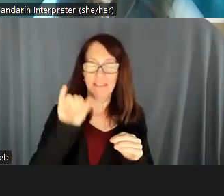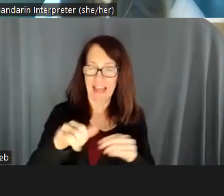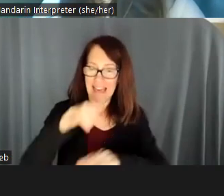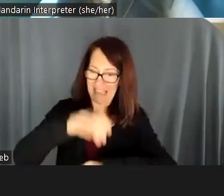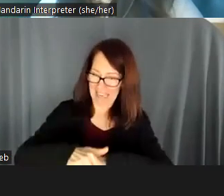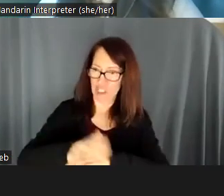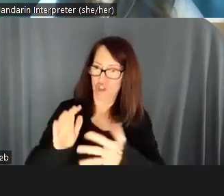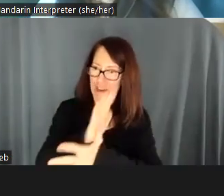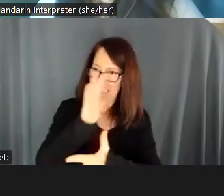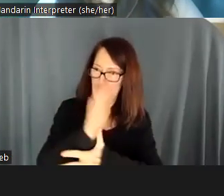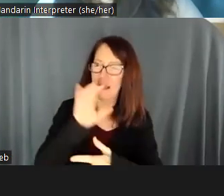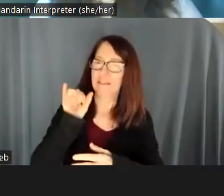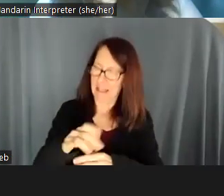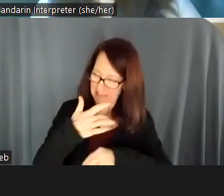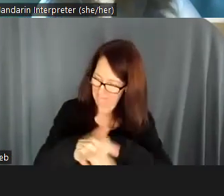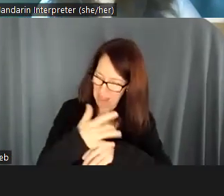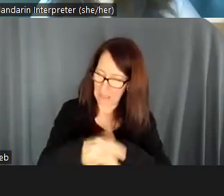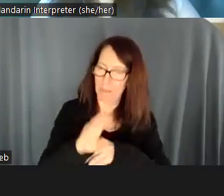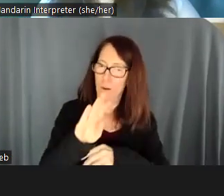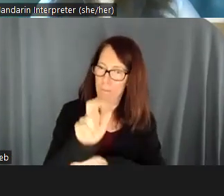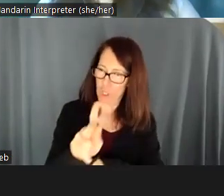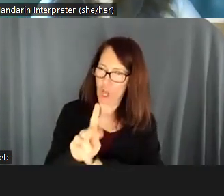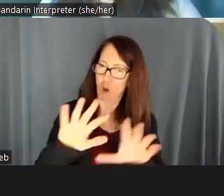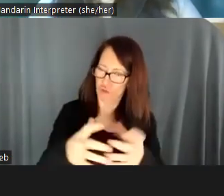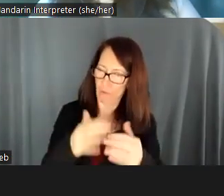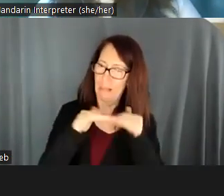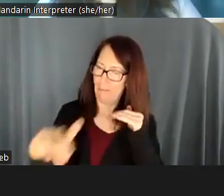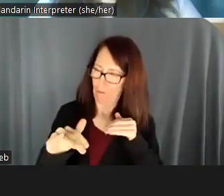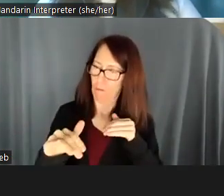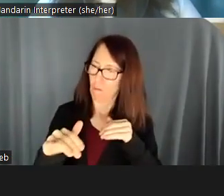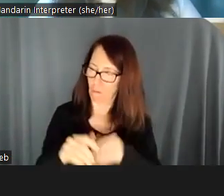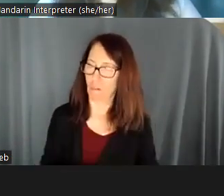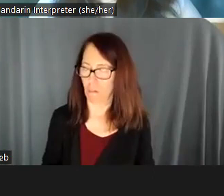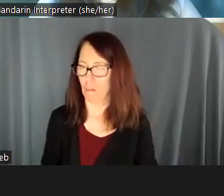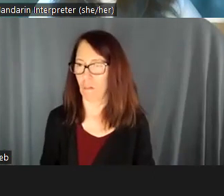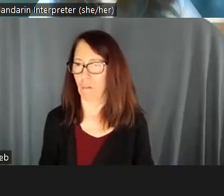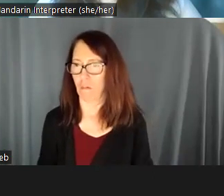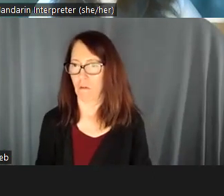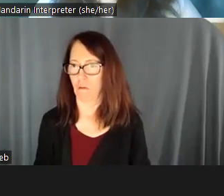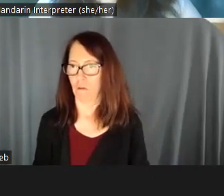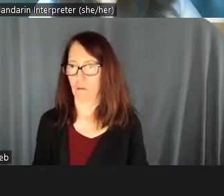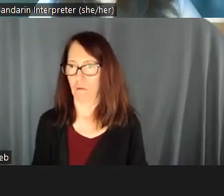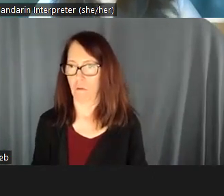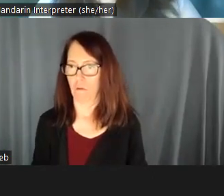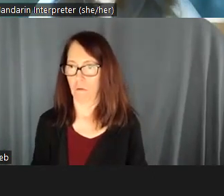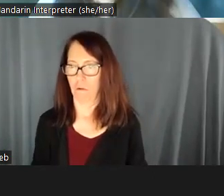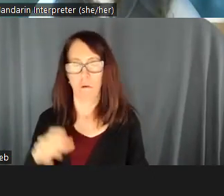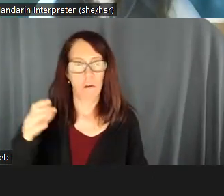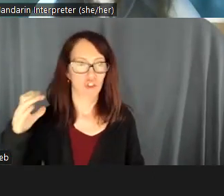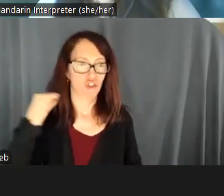available at the, at the black group level. Okay, so that's, that, that is something to,